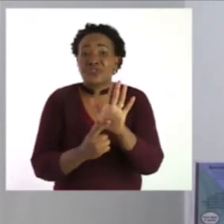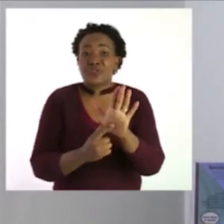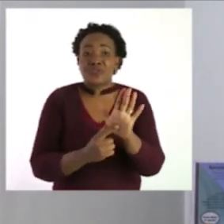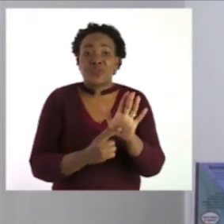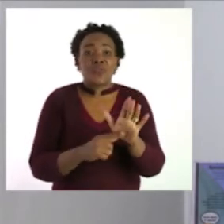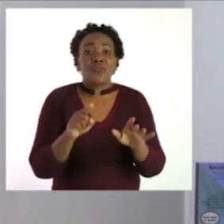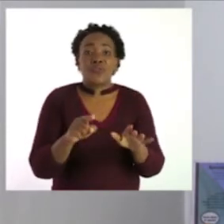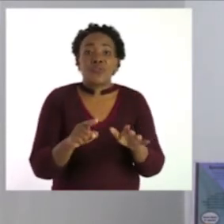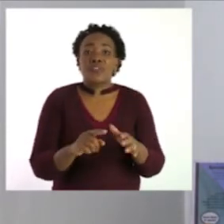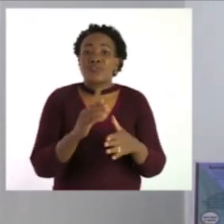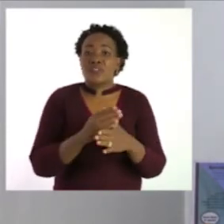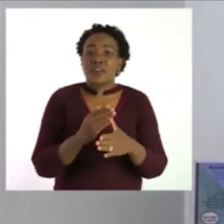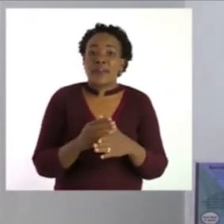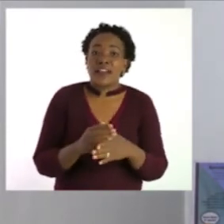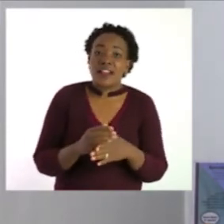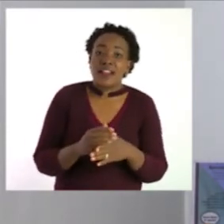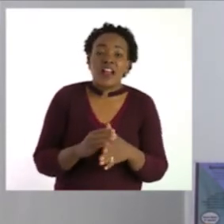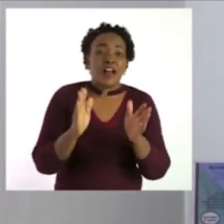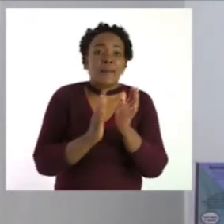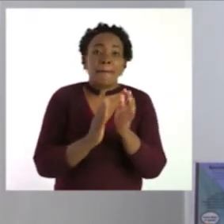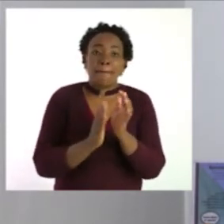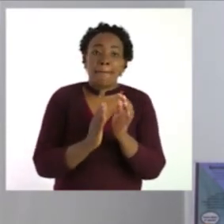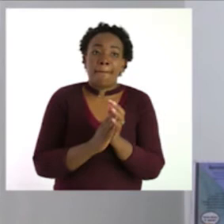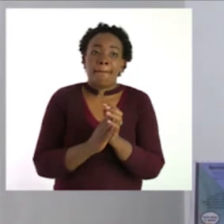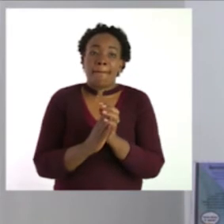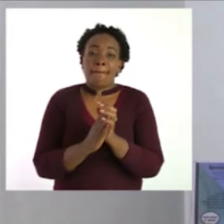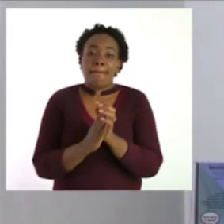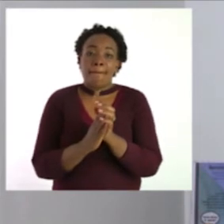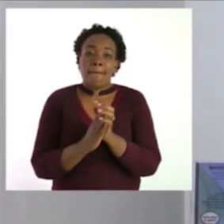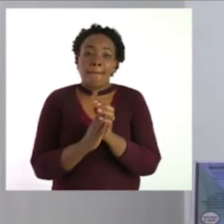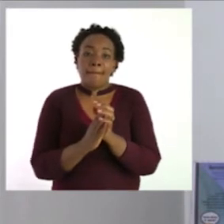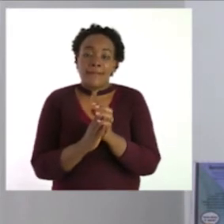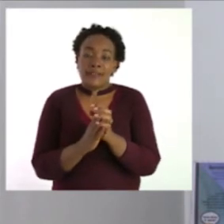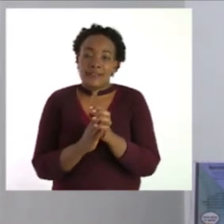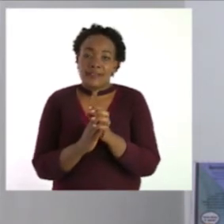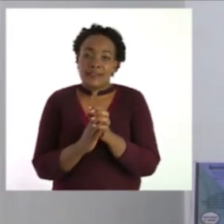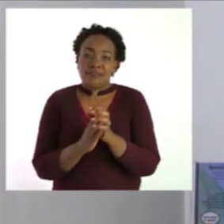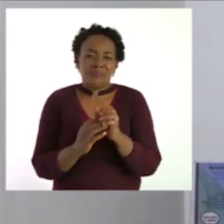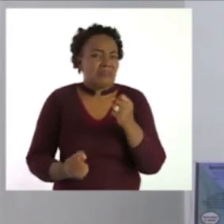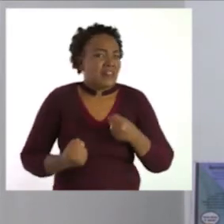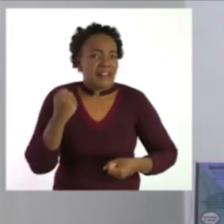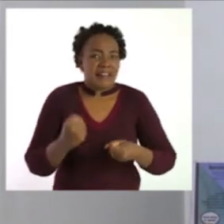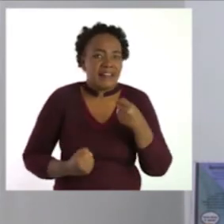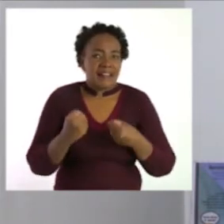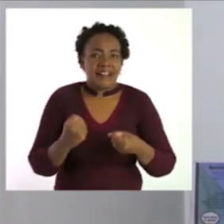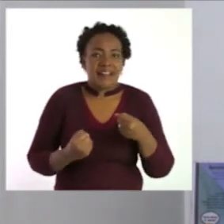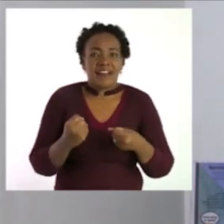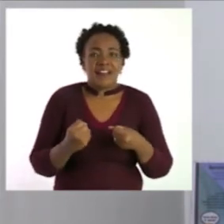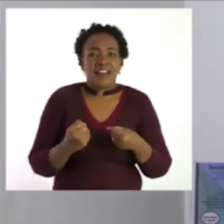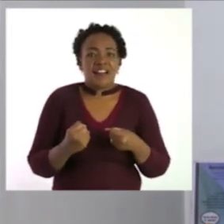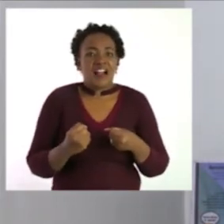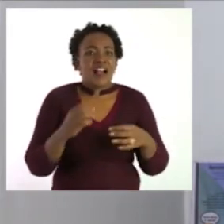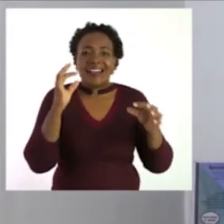action so clapping is a verb you can run you